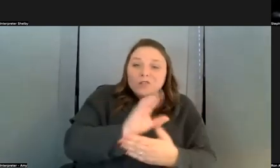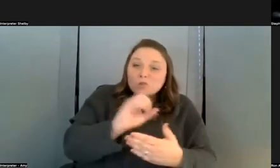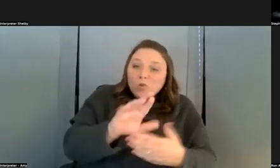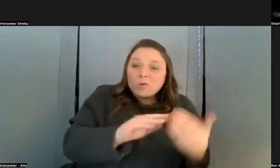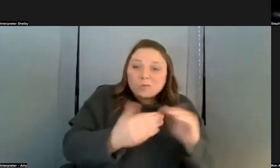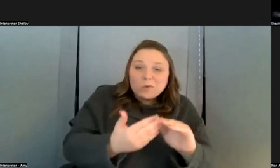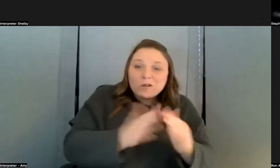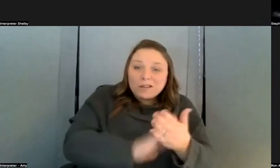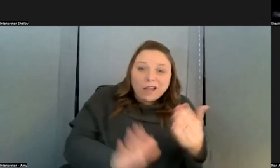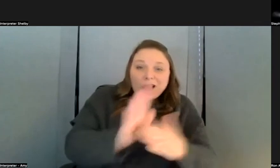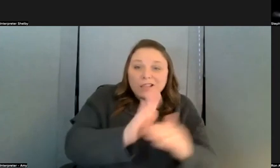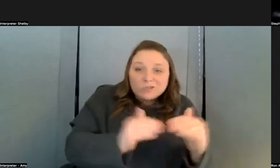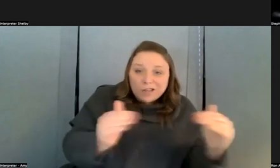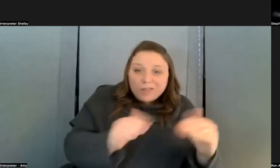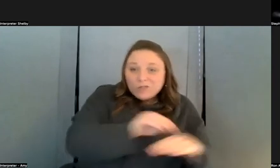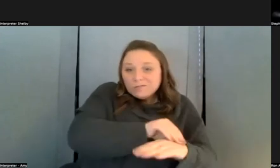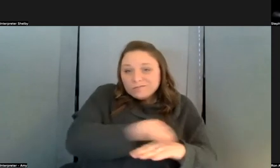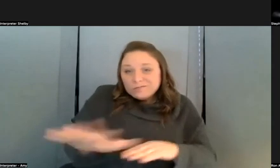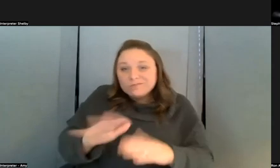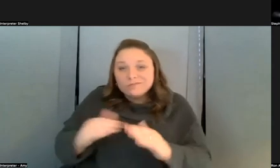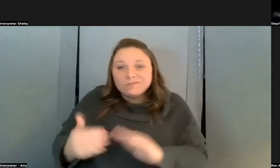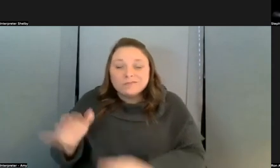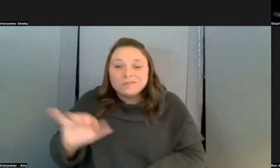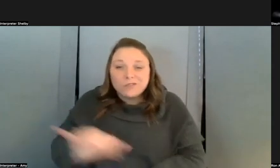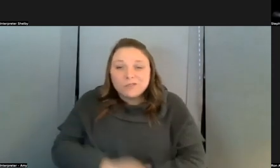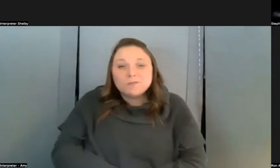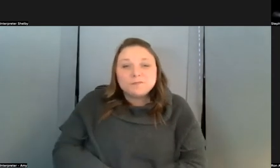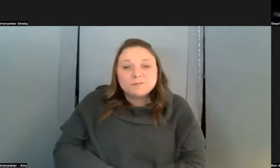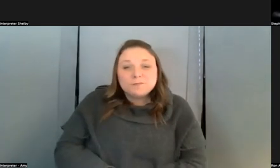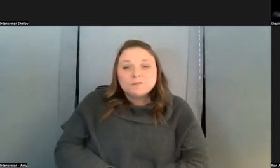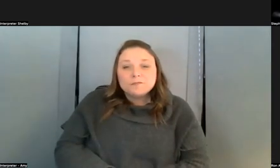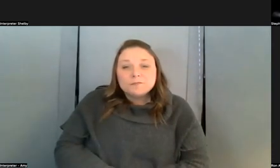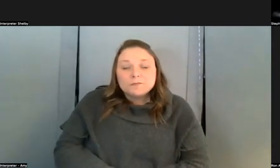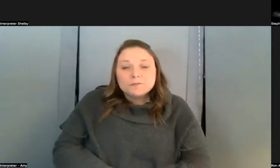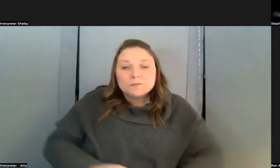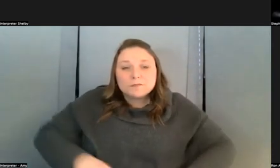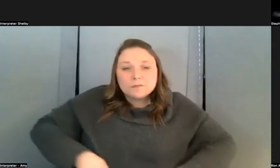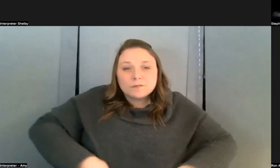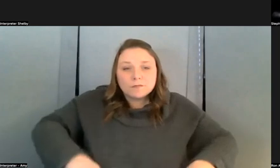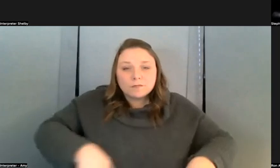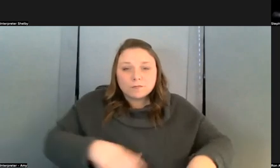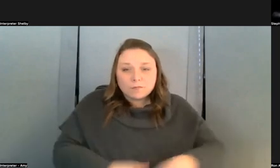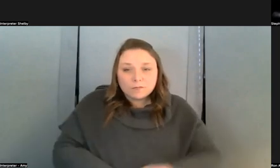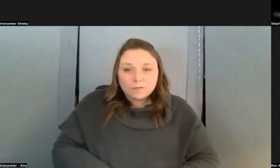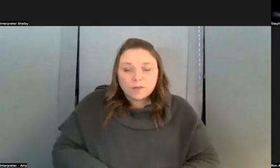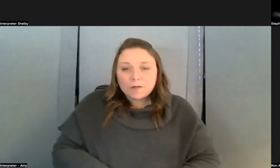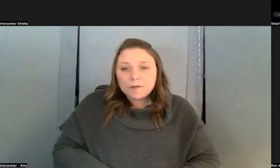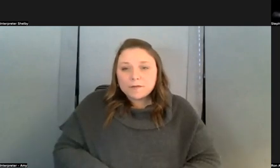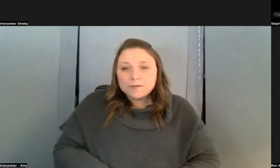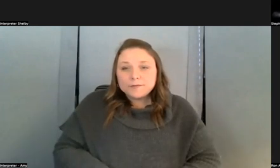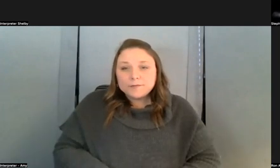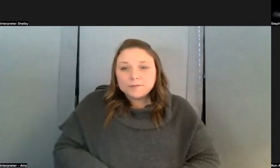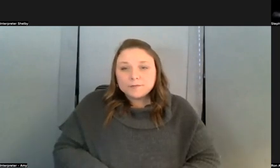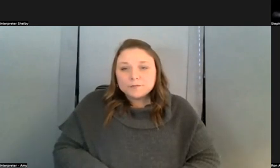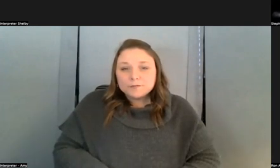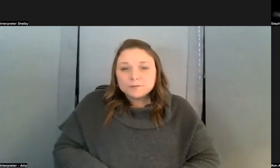nor even at the vocational institute level um it should be i don't want to say